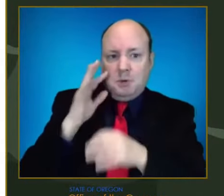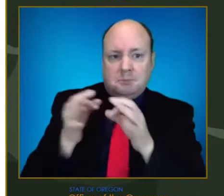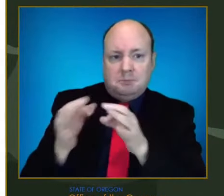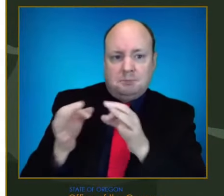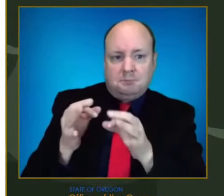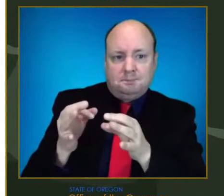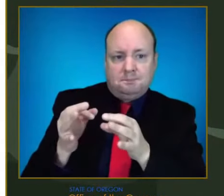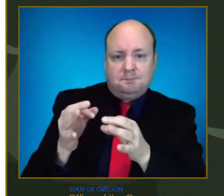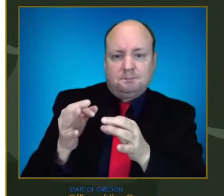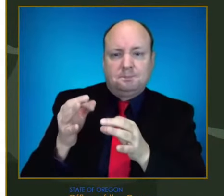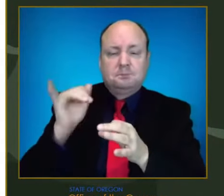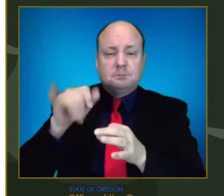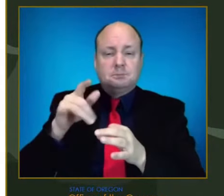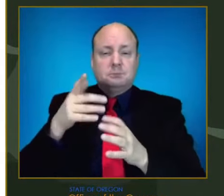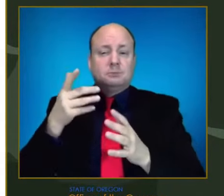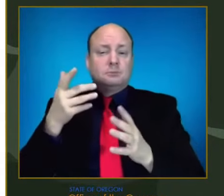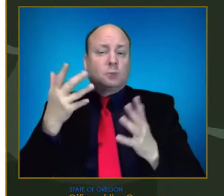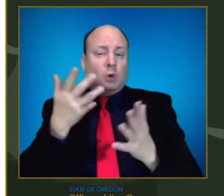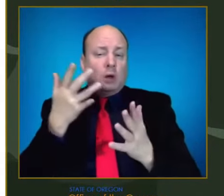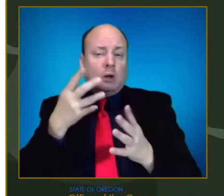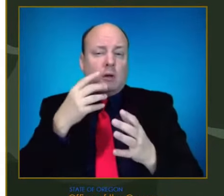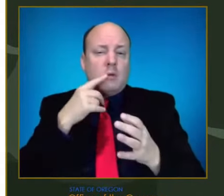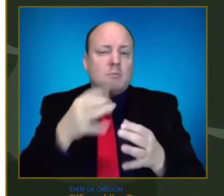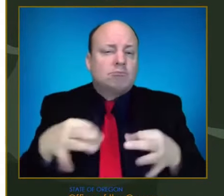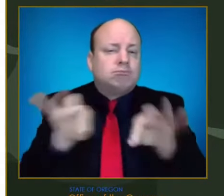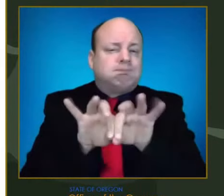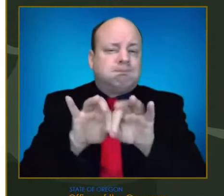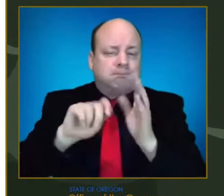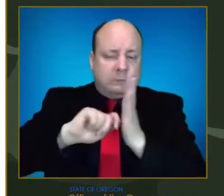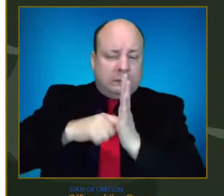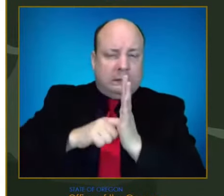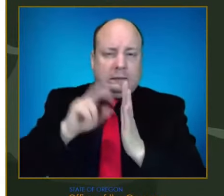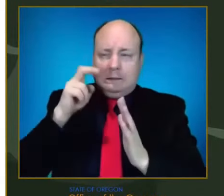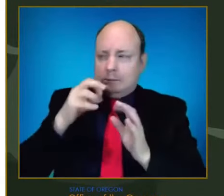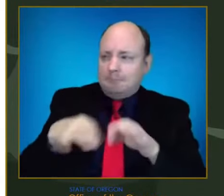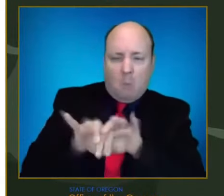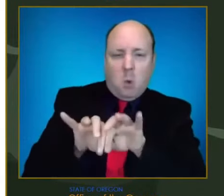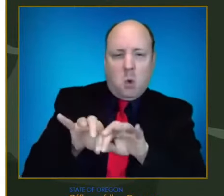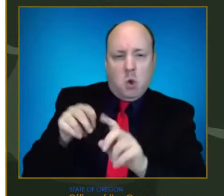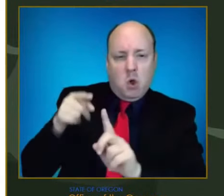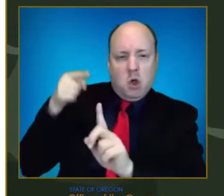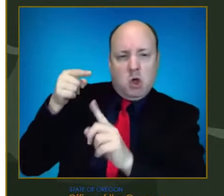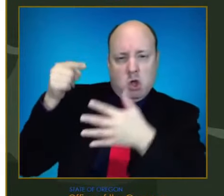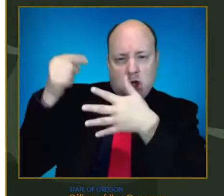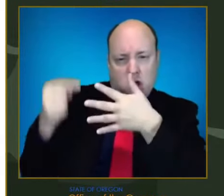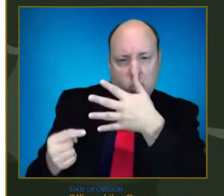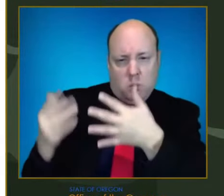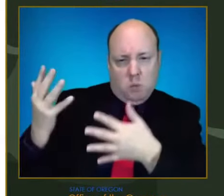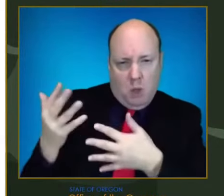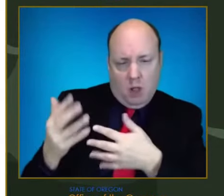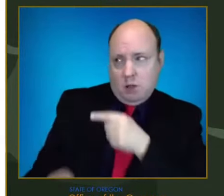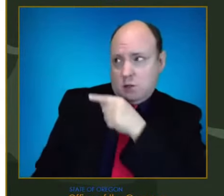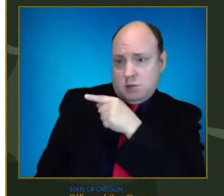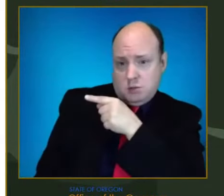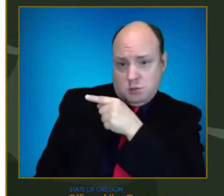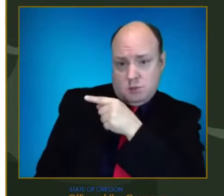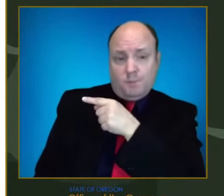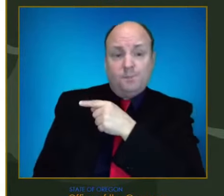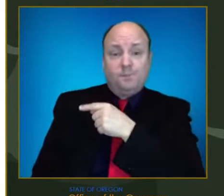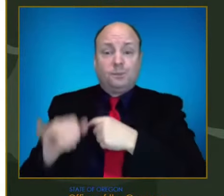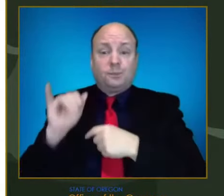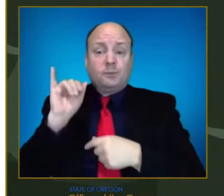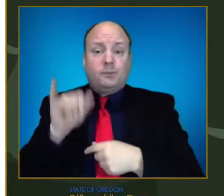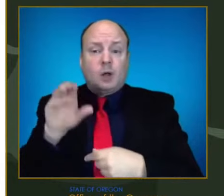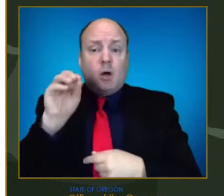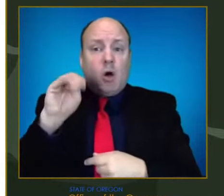The key parameters here that we're looking at is things that you've probably been hearing about. How much immune escape is there?